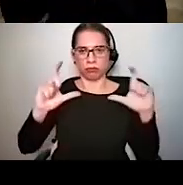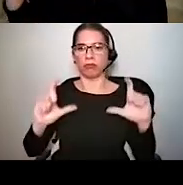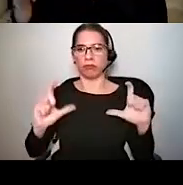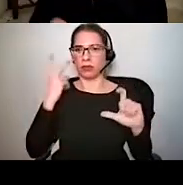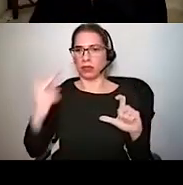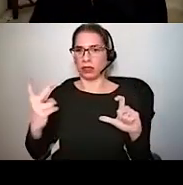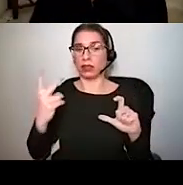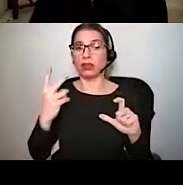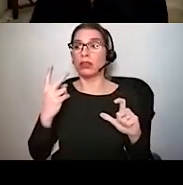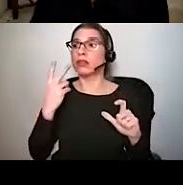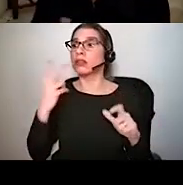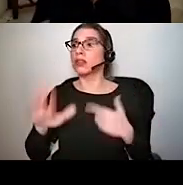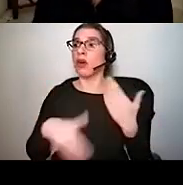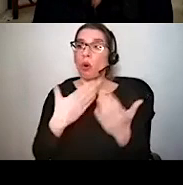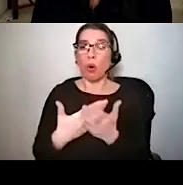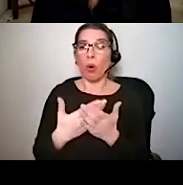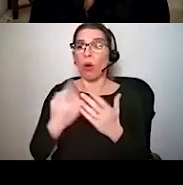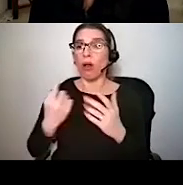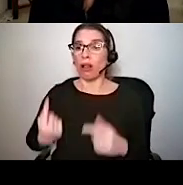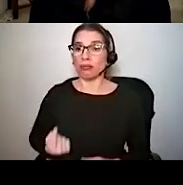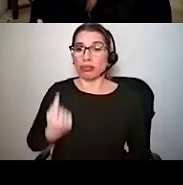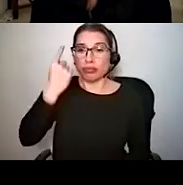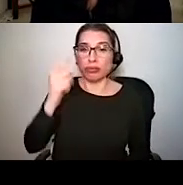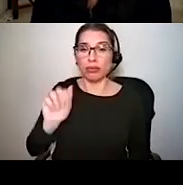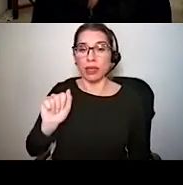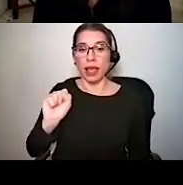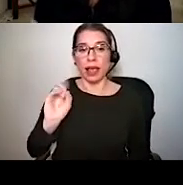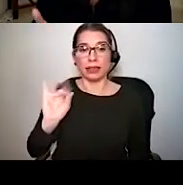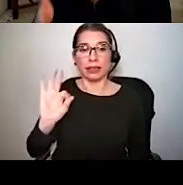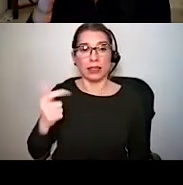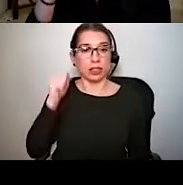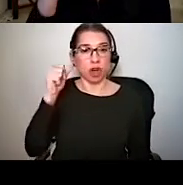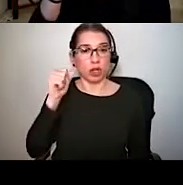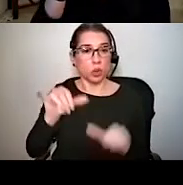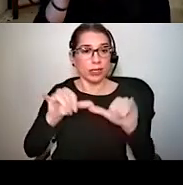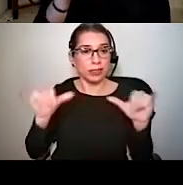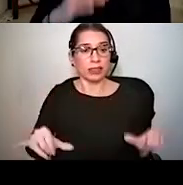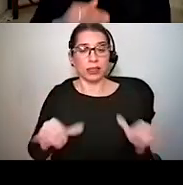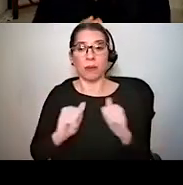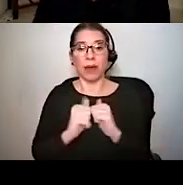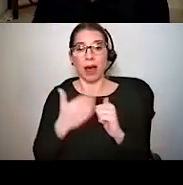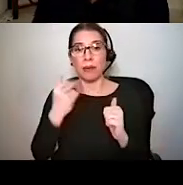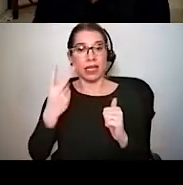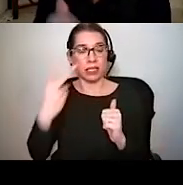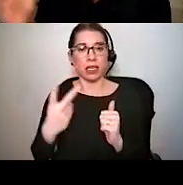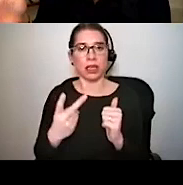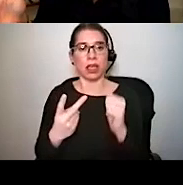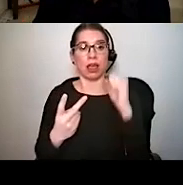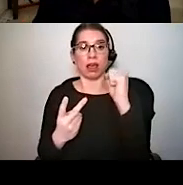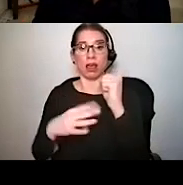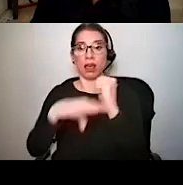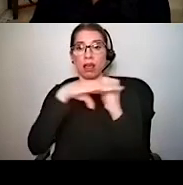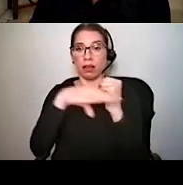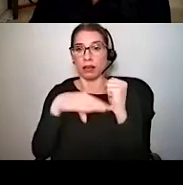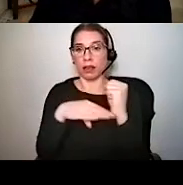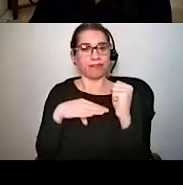ascending auditory system, it's a lot more convenient to view the brain by slicing it vertically to give what's known as coronal